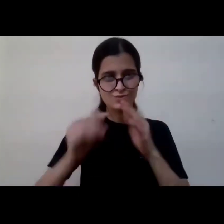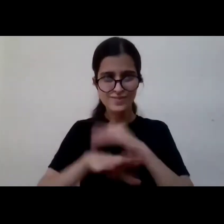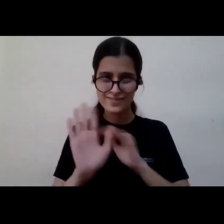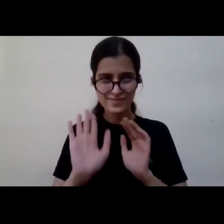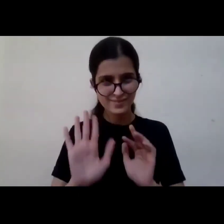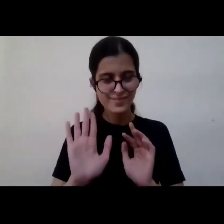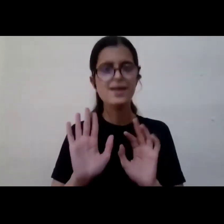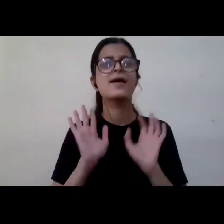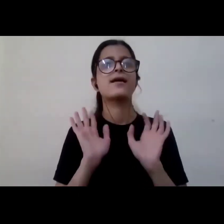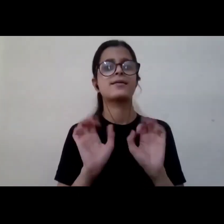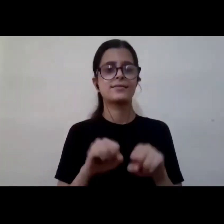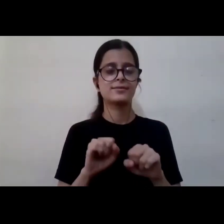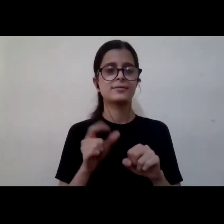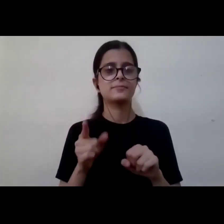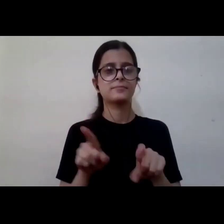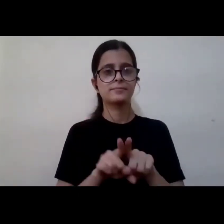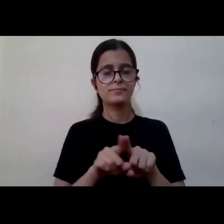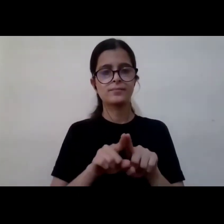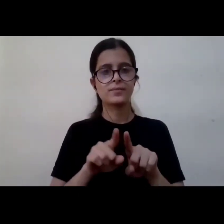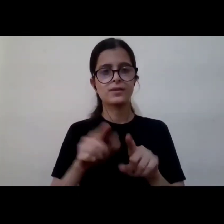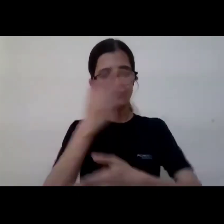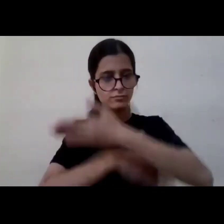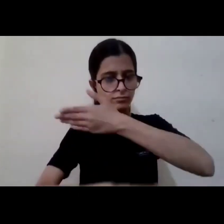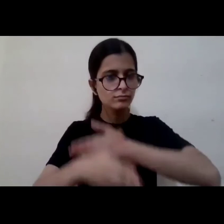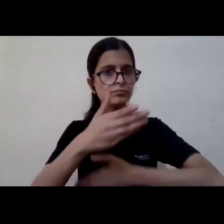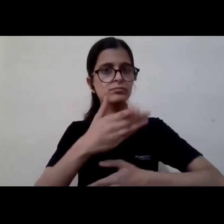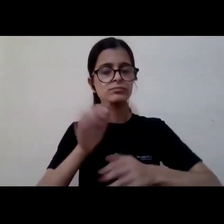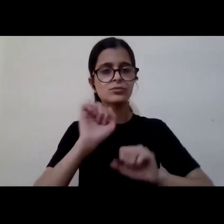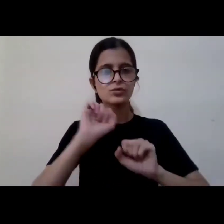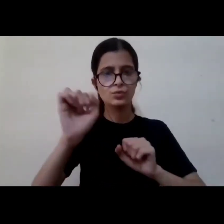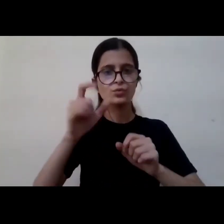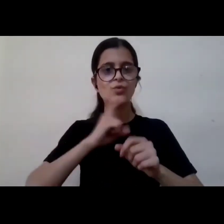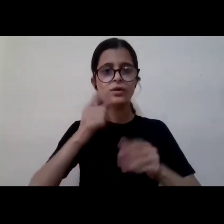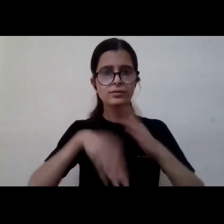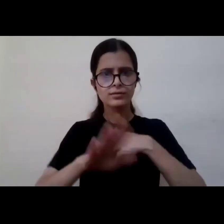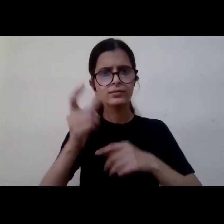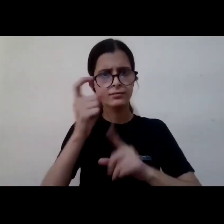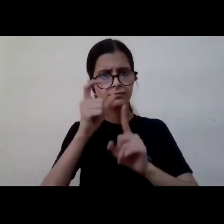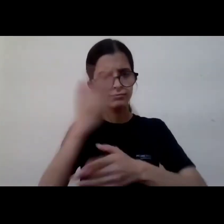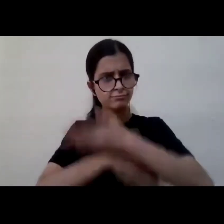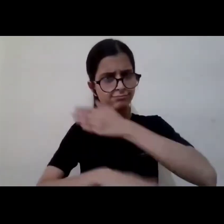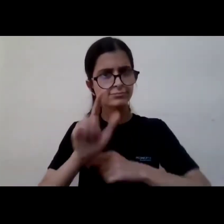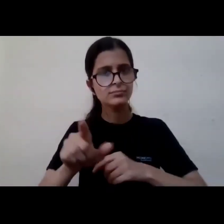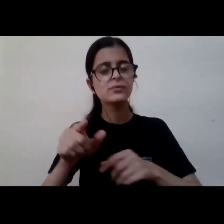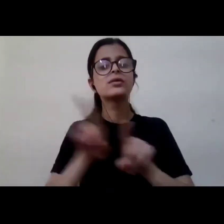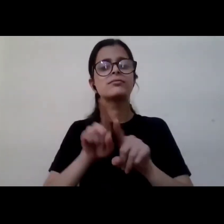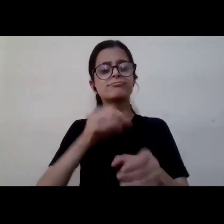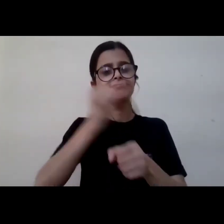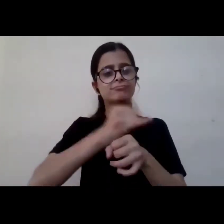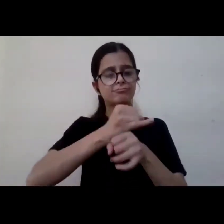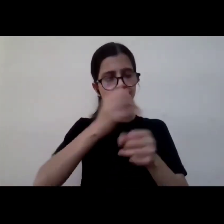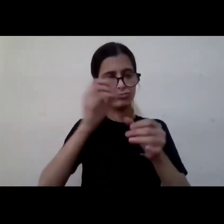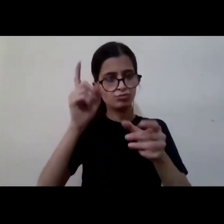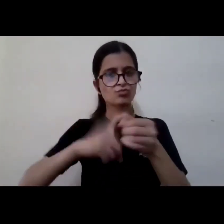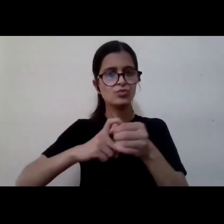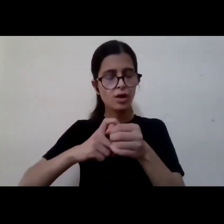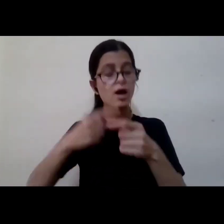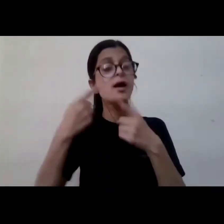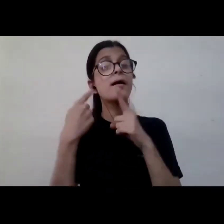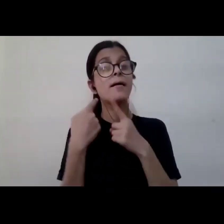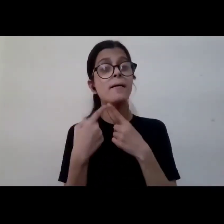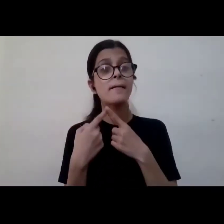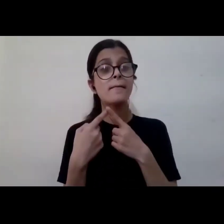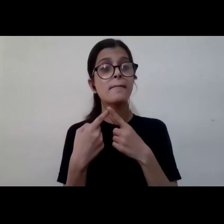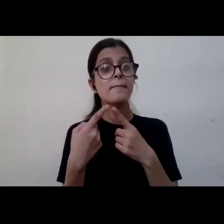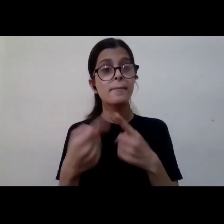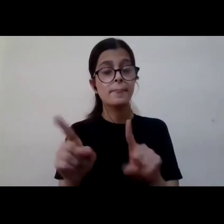for serving persons with disabilities within your college your college can actually join as an institution number two can an